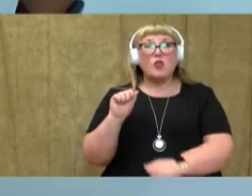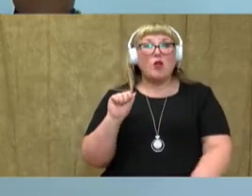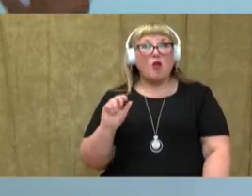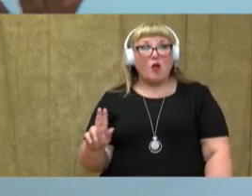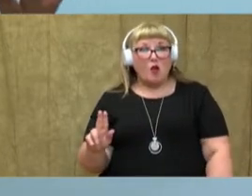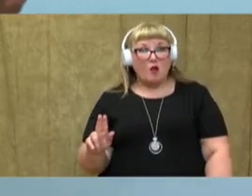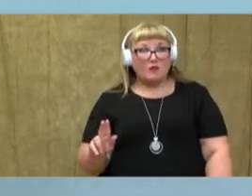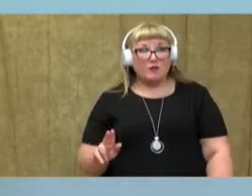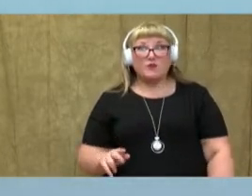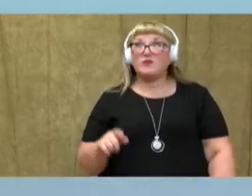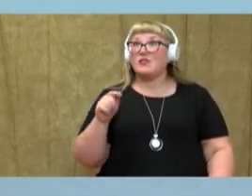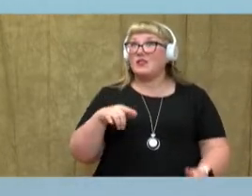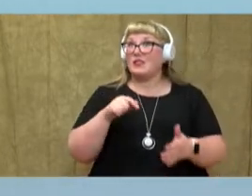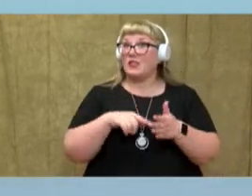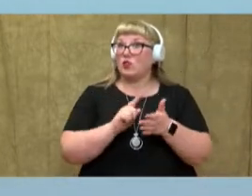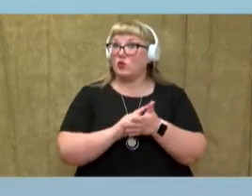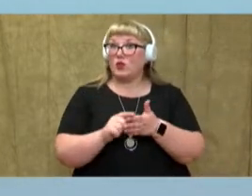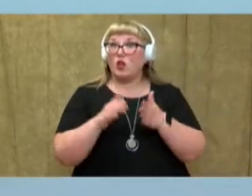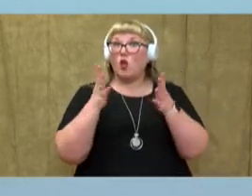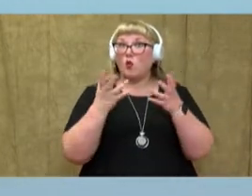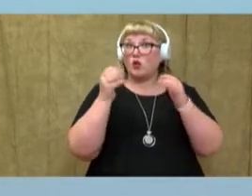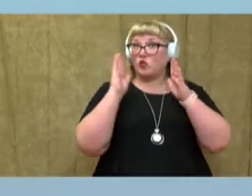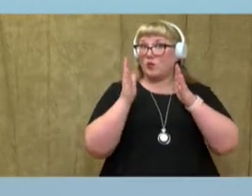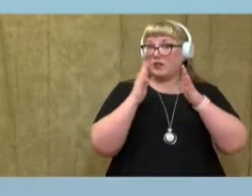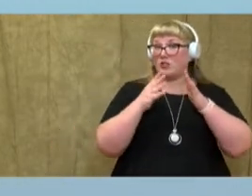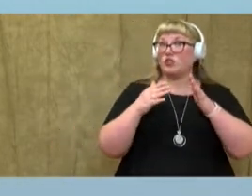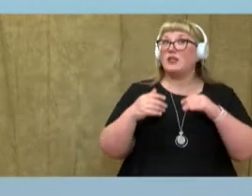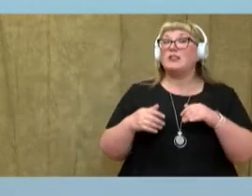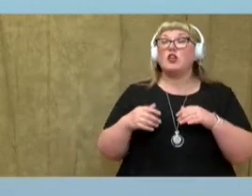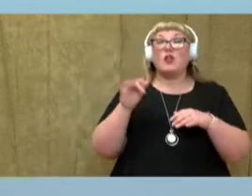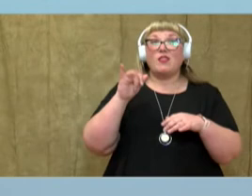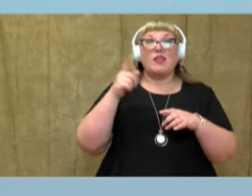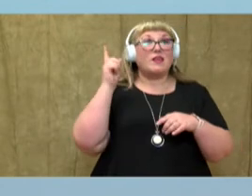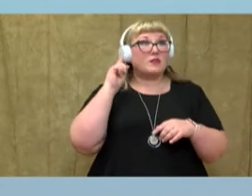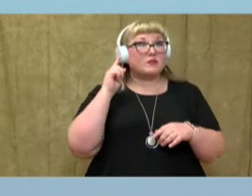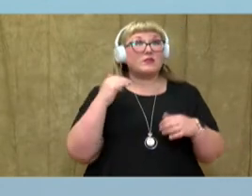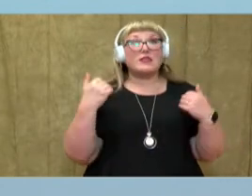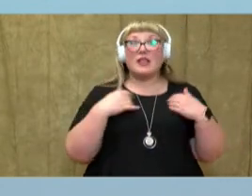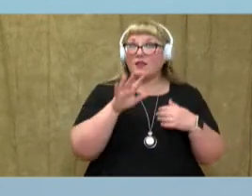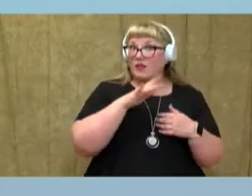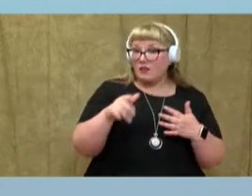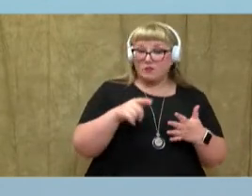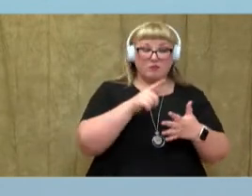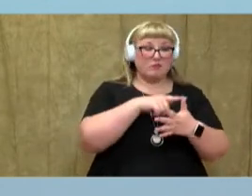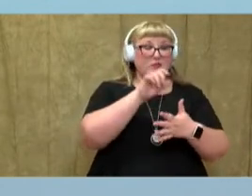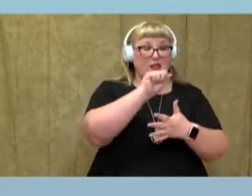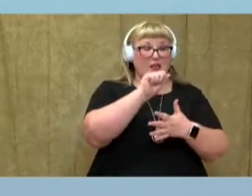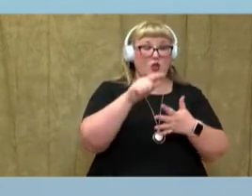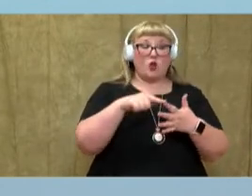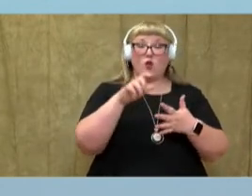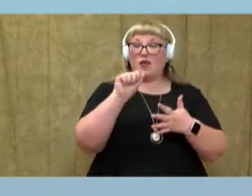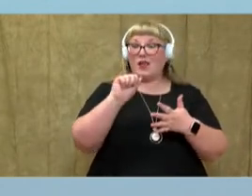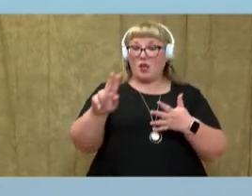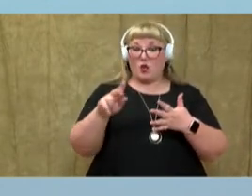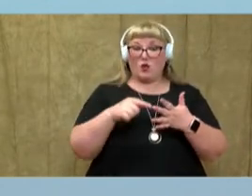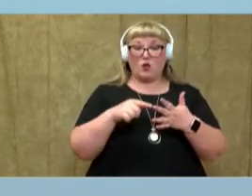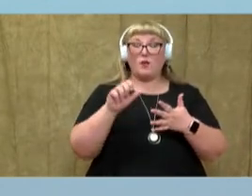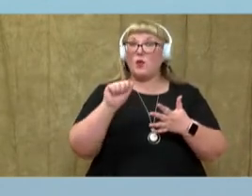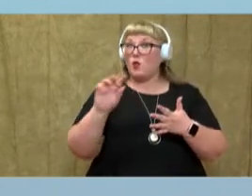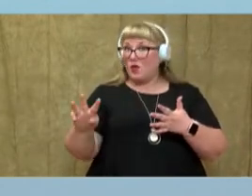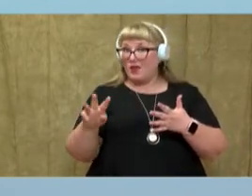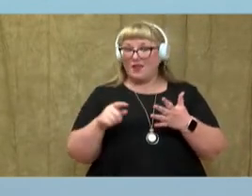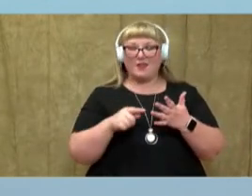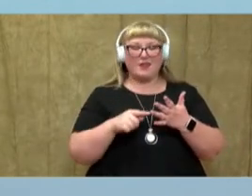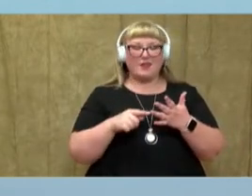I want you to pay very close attention to that sound. Remember, it has five spellings. A, a-u, a